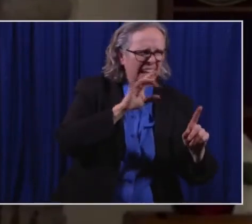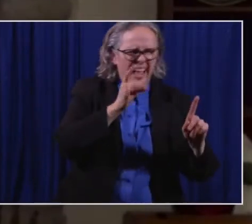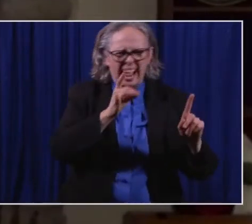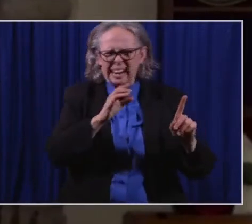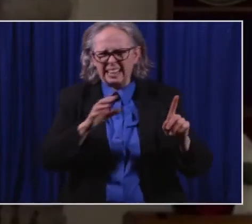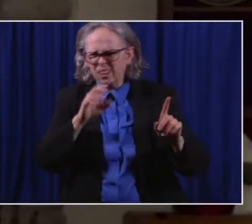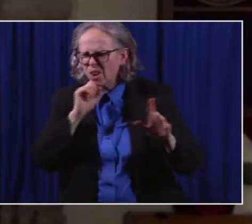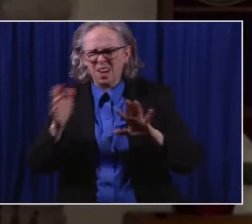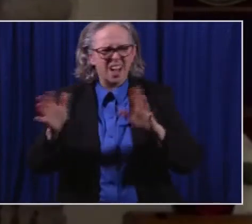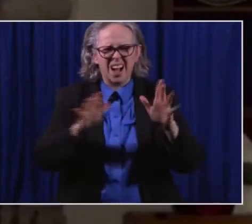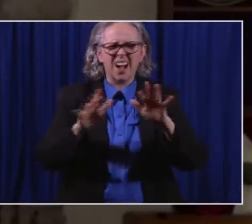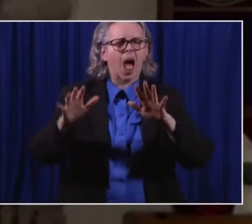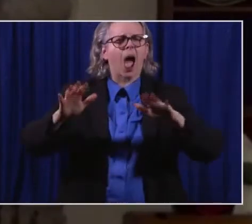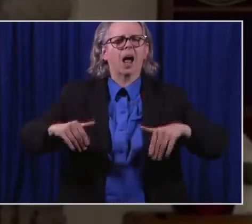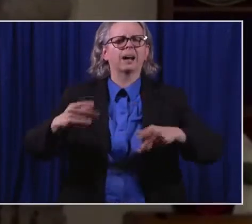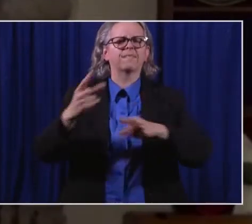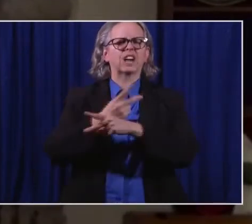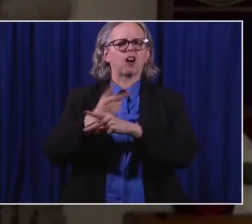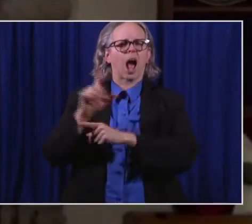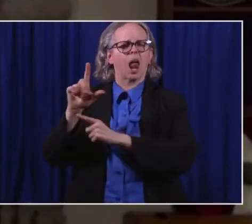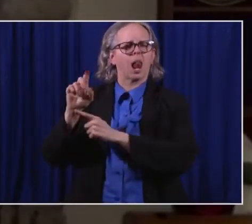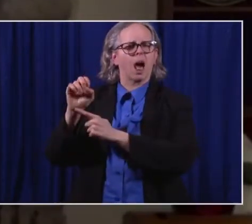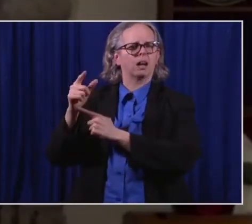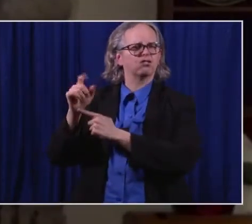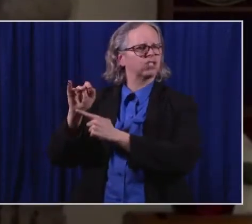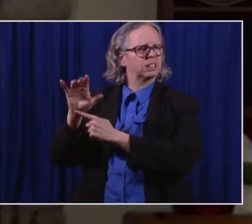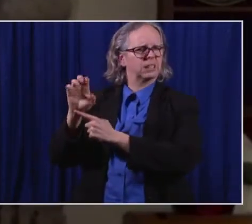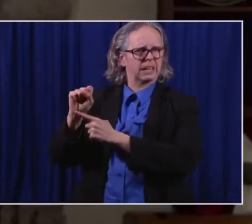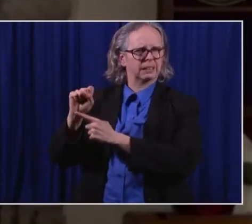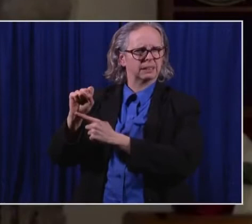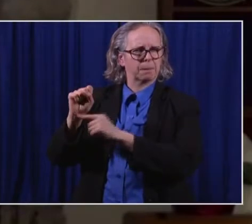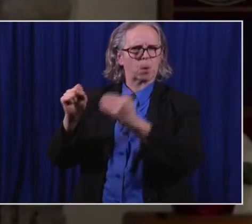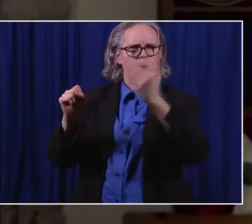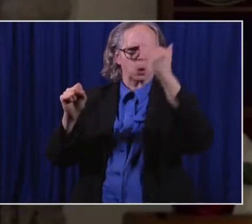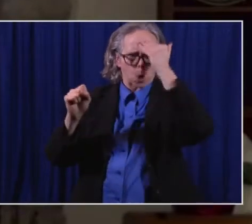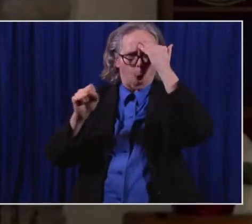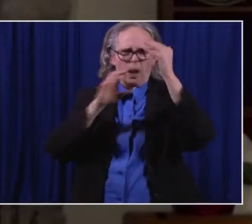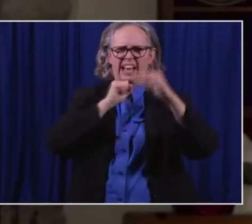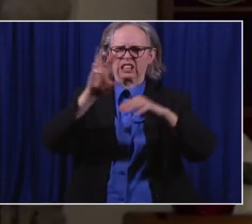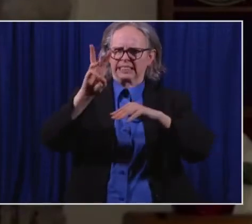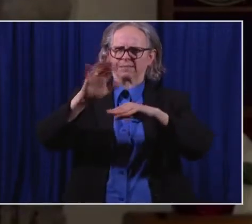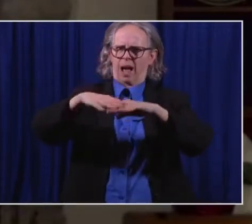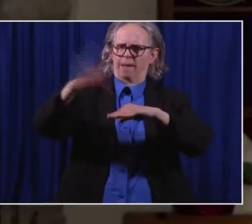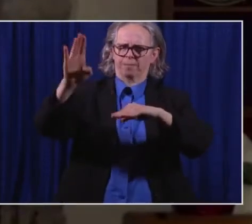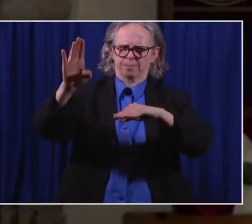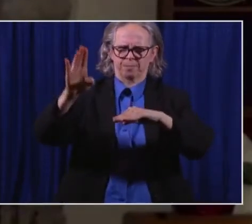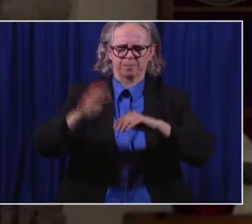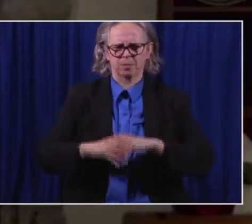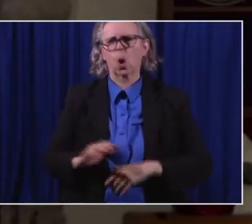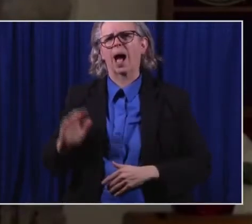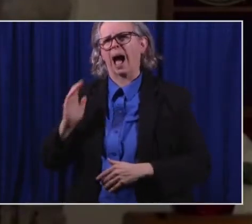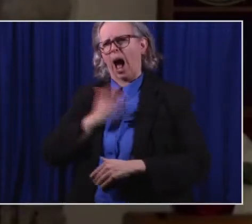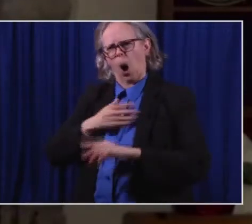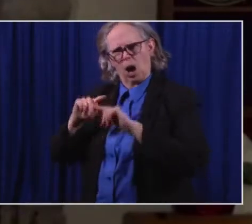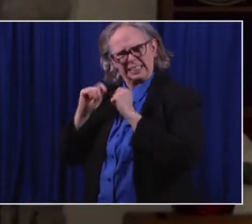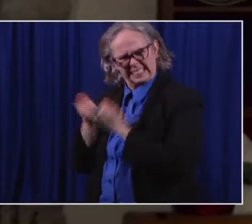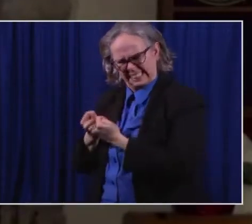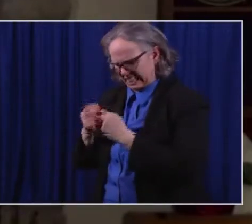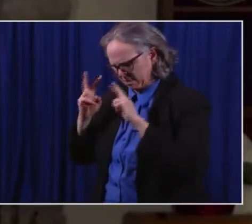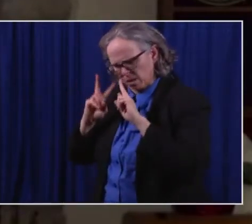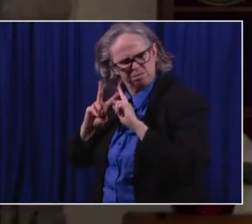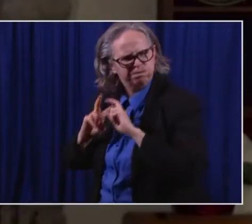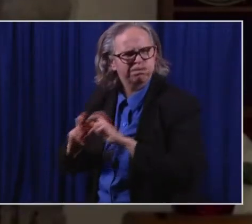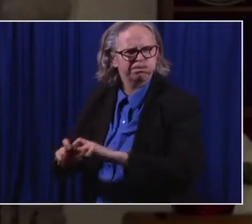out yet. Uh, but that really is a basis. The question that we, our team is looking at right now, uh, is.